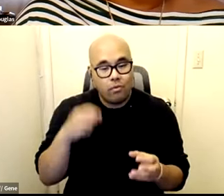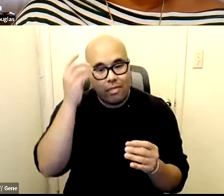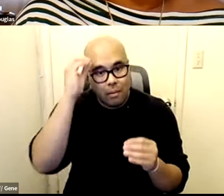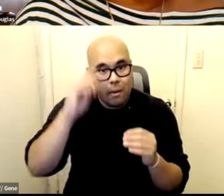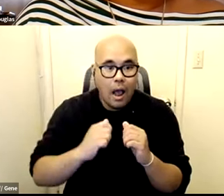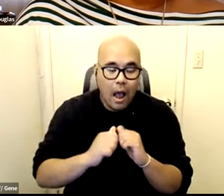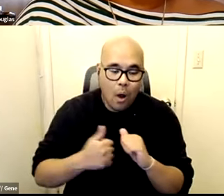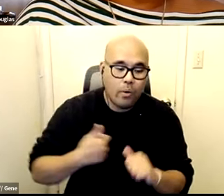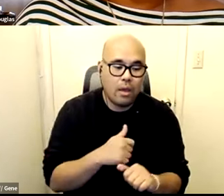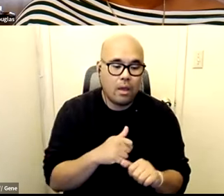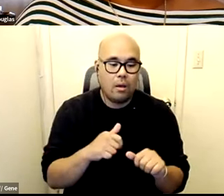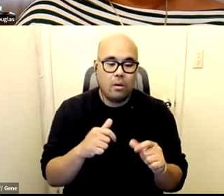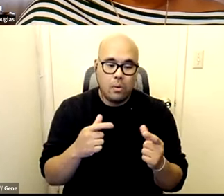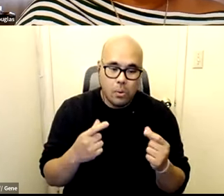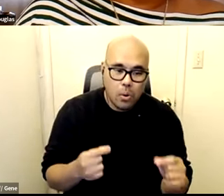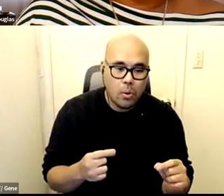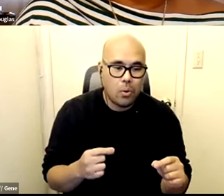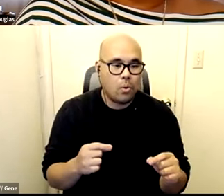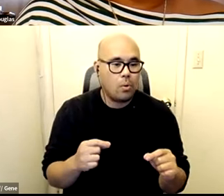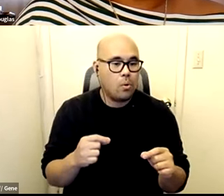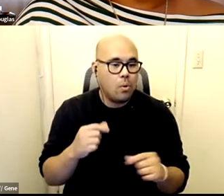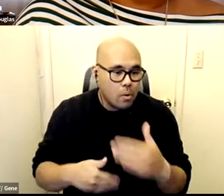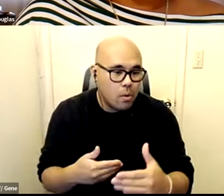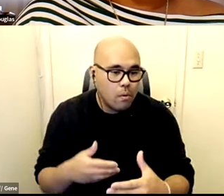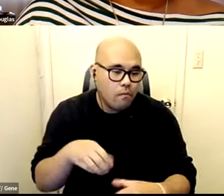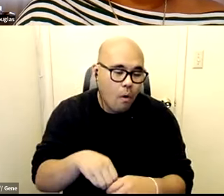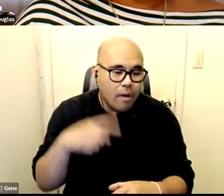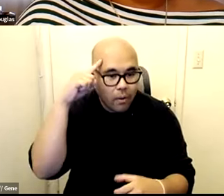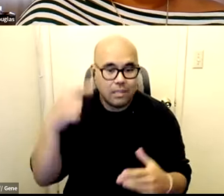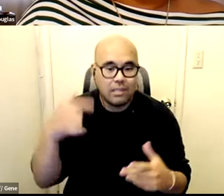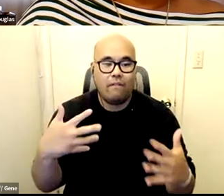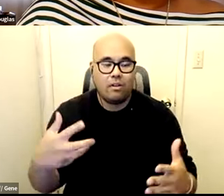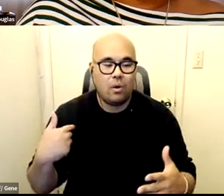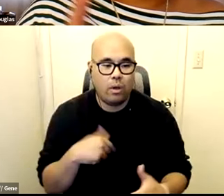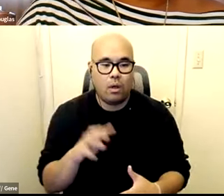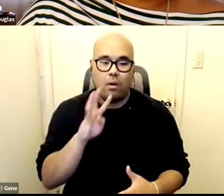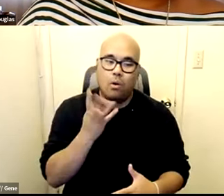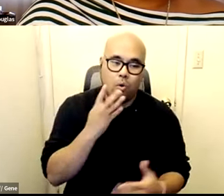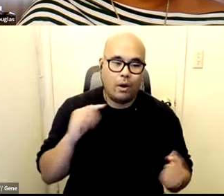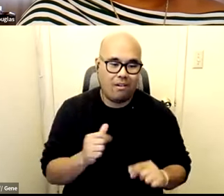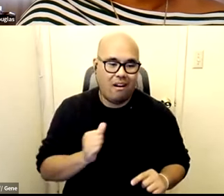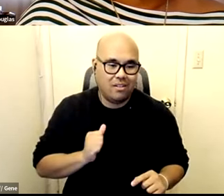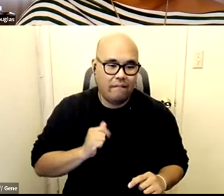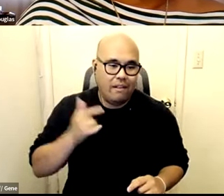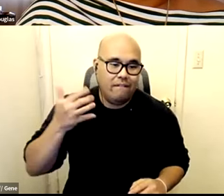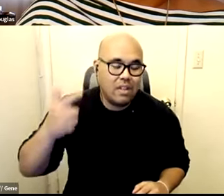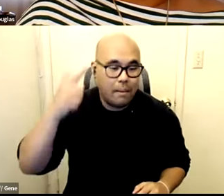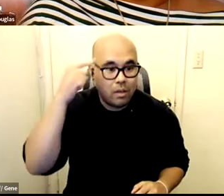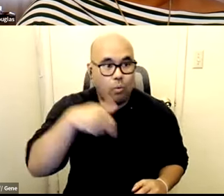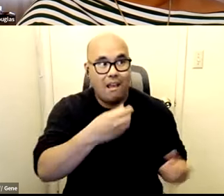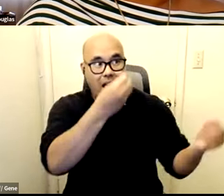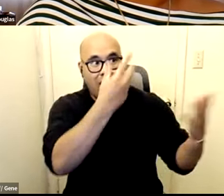because it it really becomes the downfall we we end up hurting ourselves before anything because we let them tell us